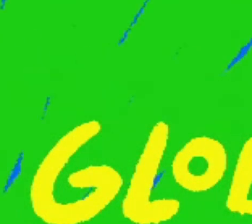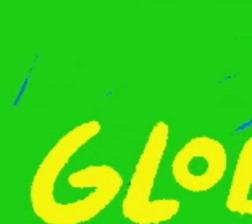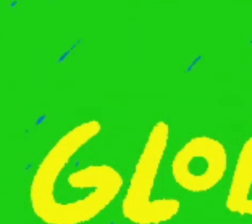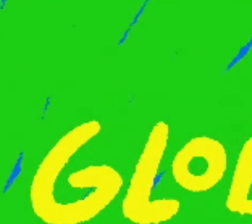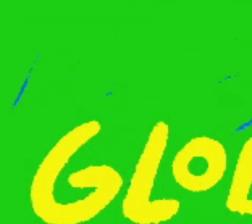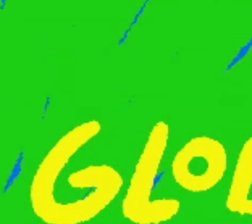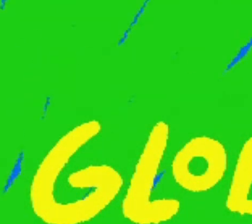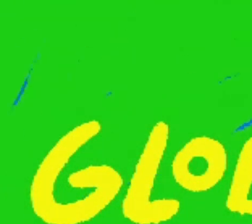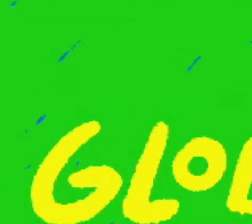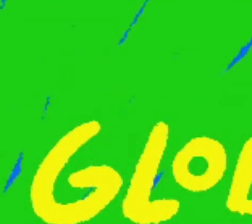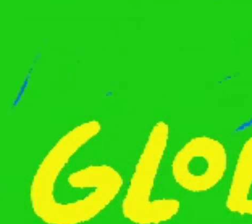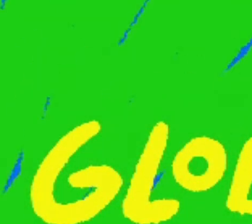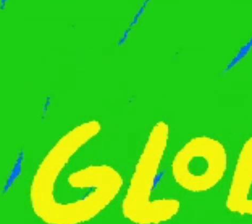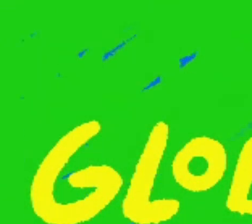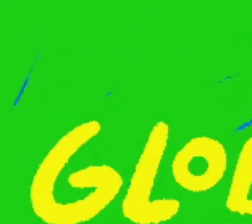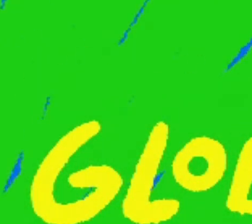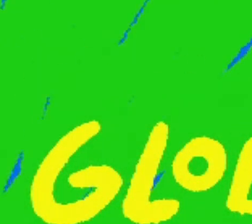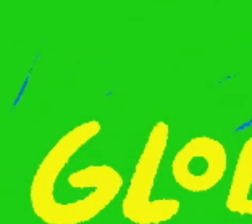you so much more